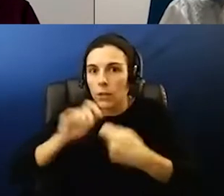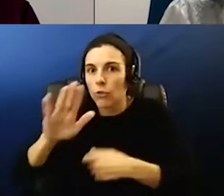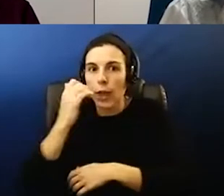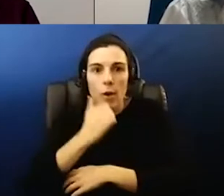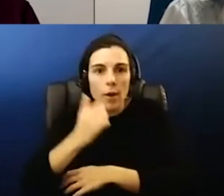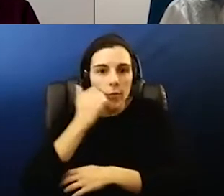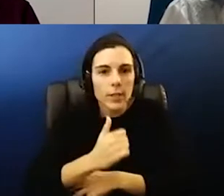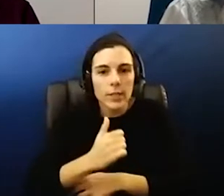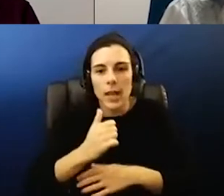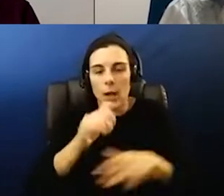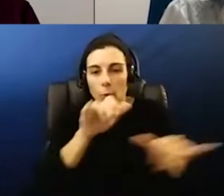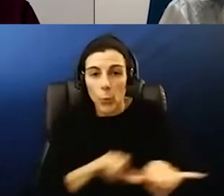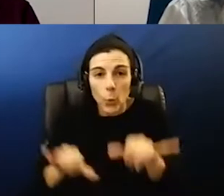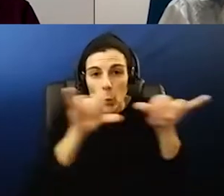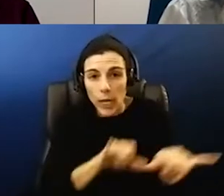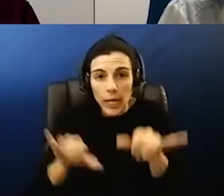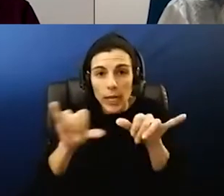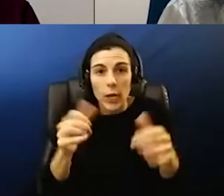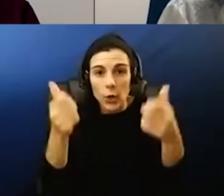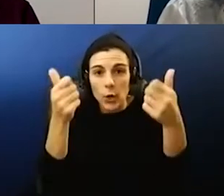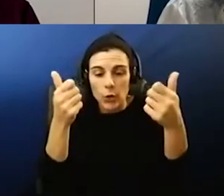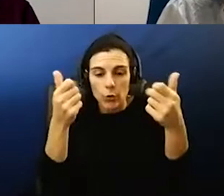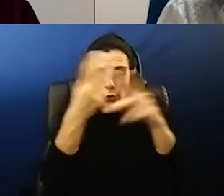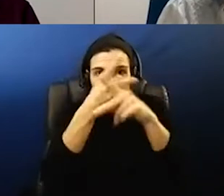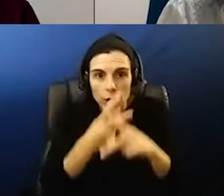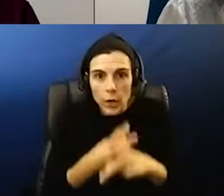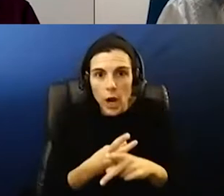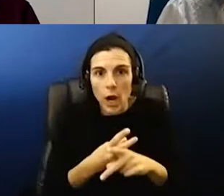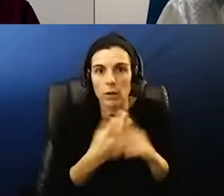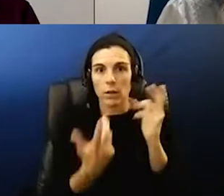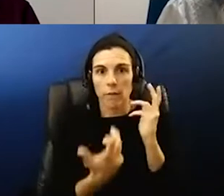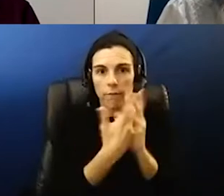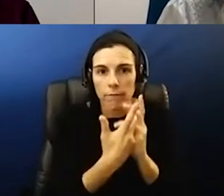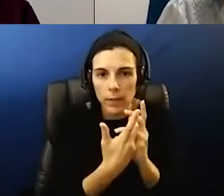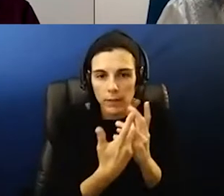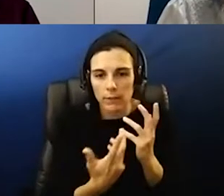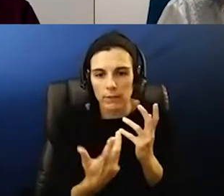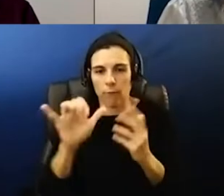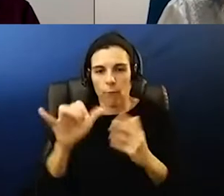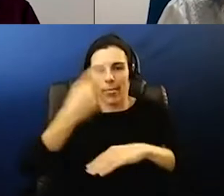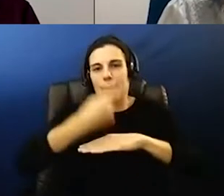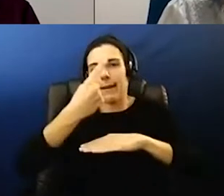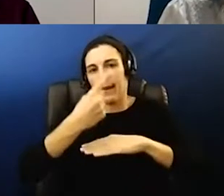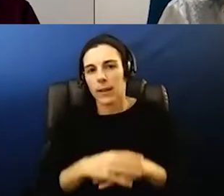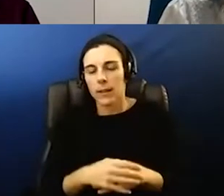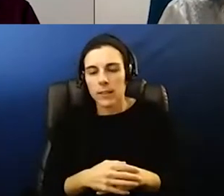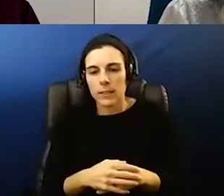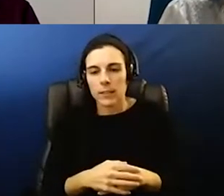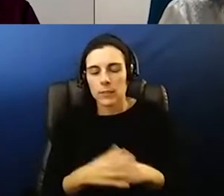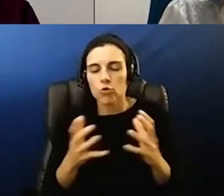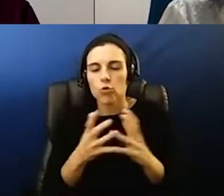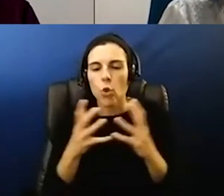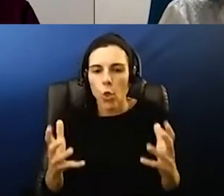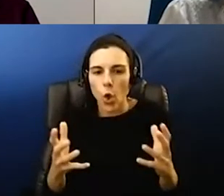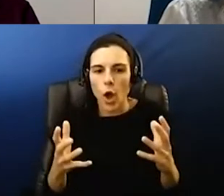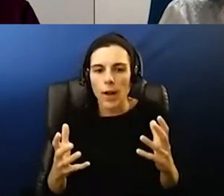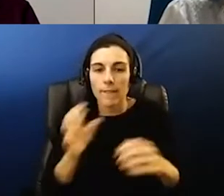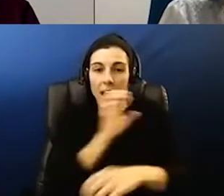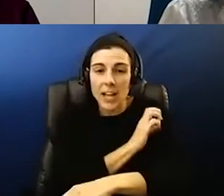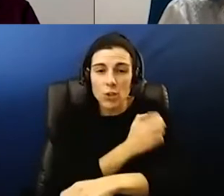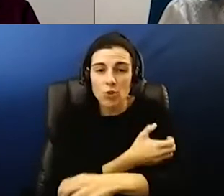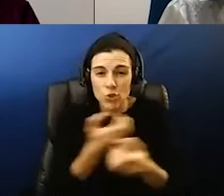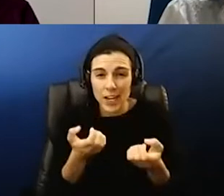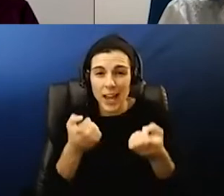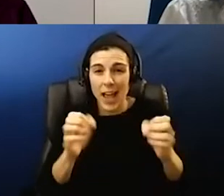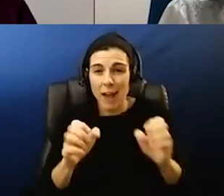to make all of this puzzle that the pieces change shapes every day so i think that we i think that there's a lot of energy and effort that